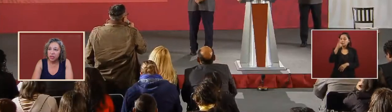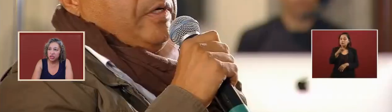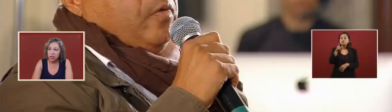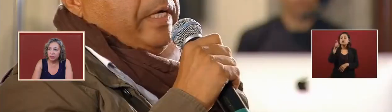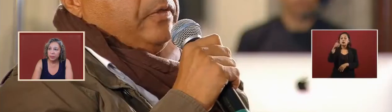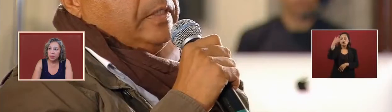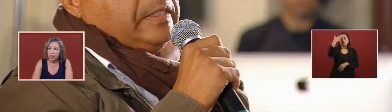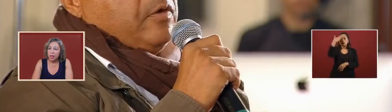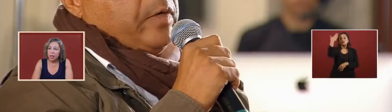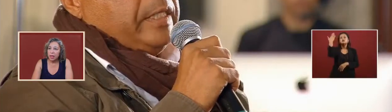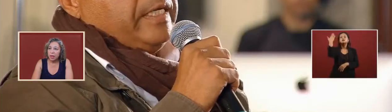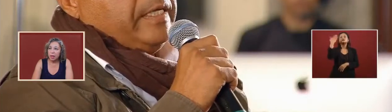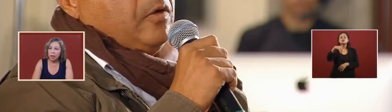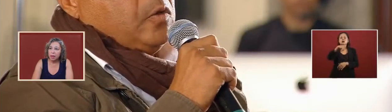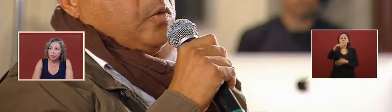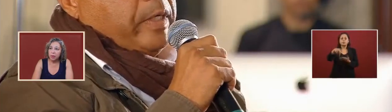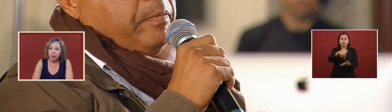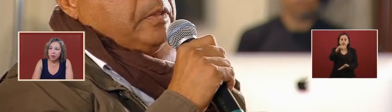information